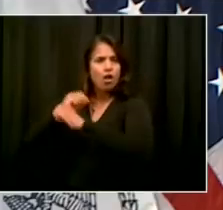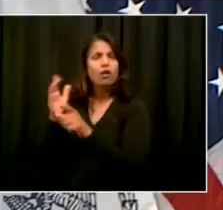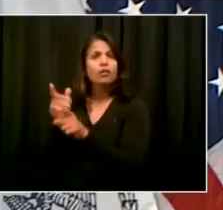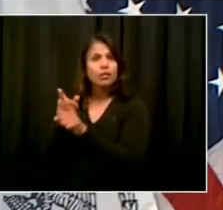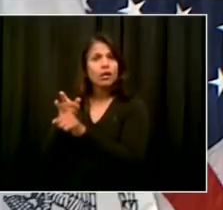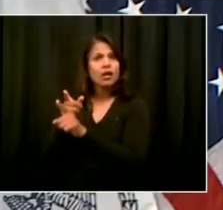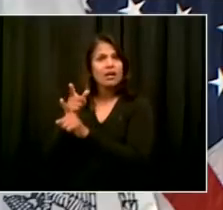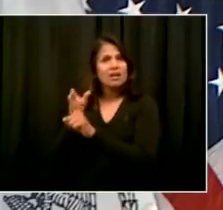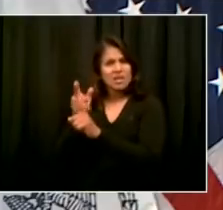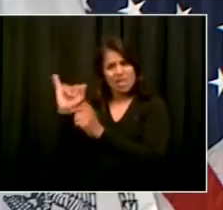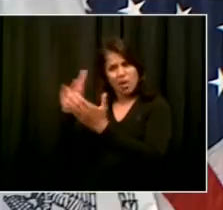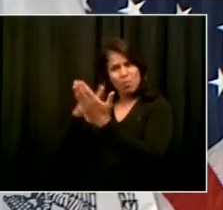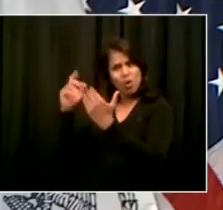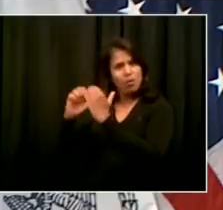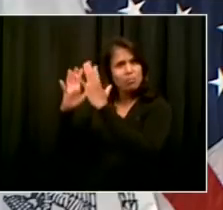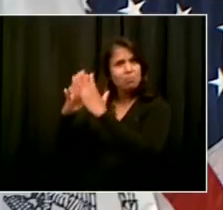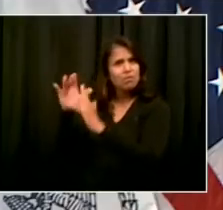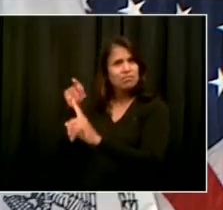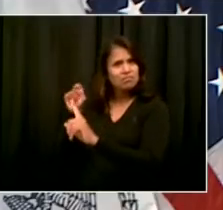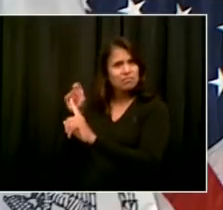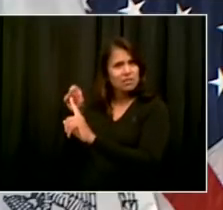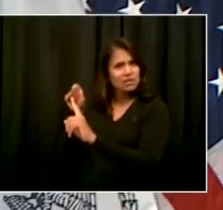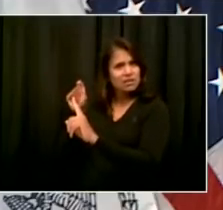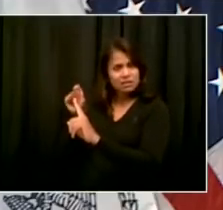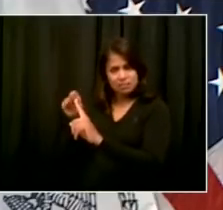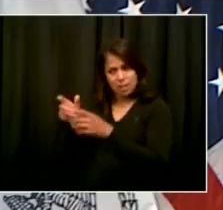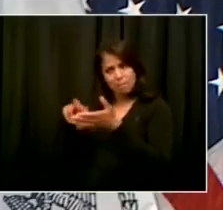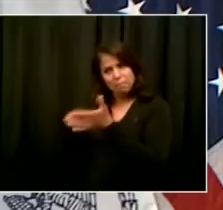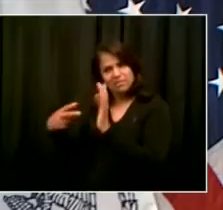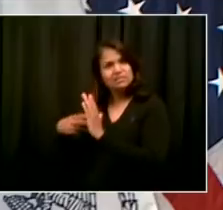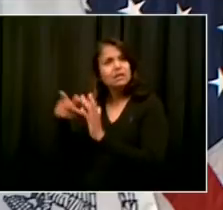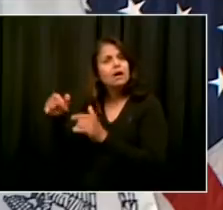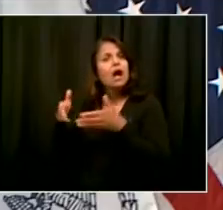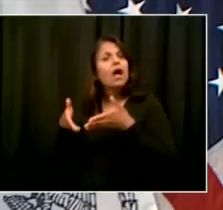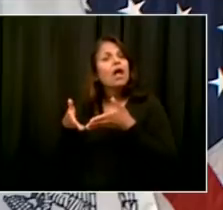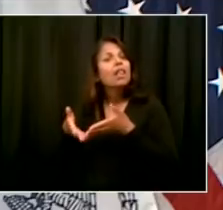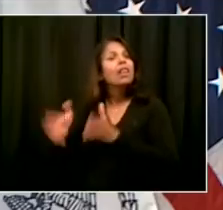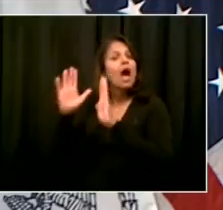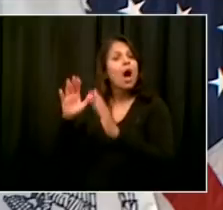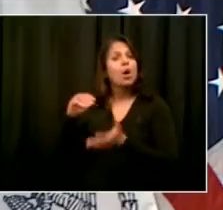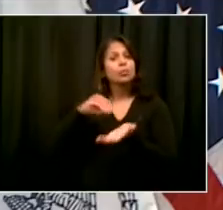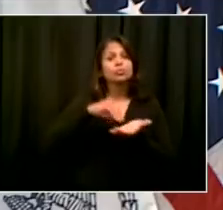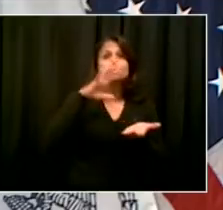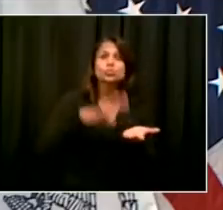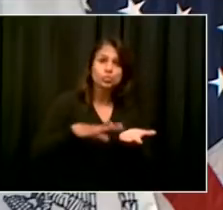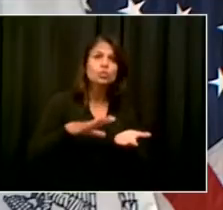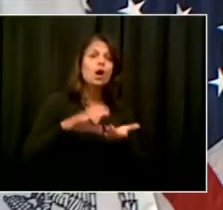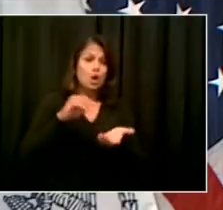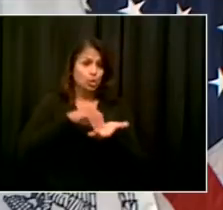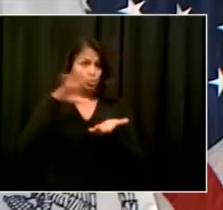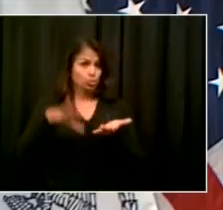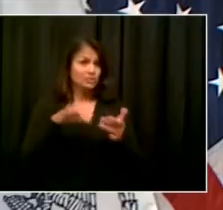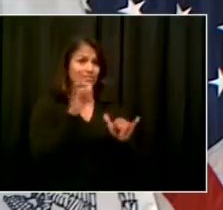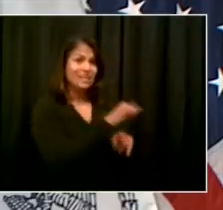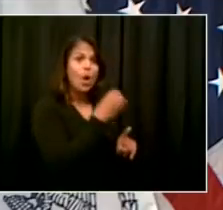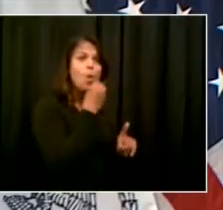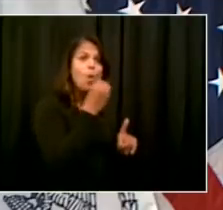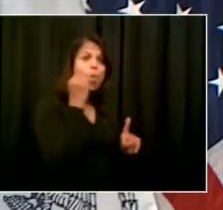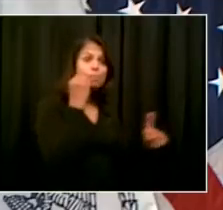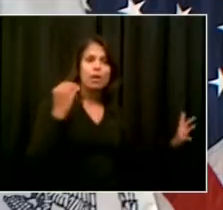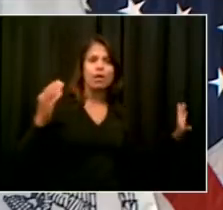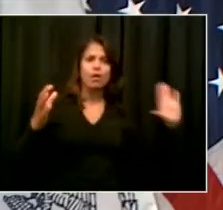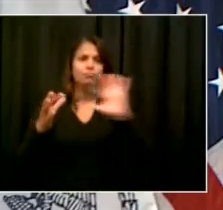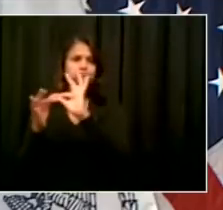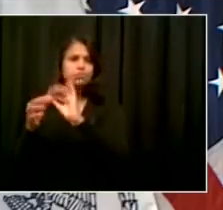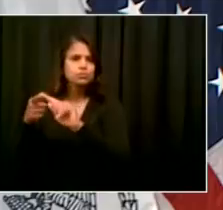is, if there is such a technology that does that, why are you choosing